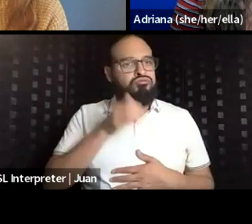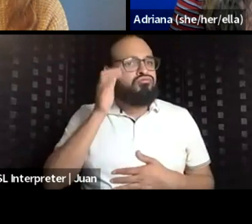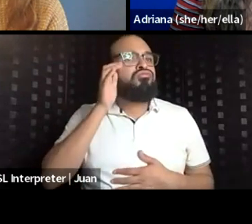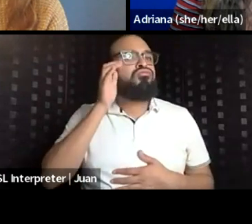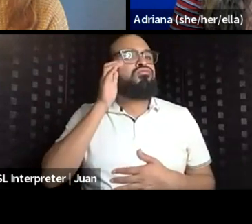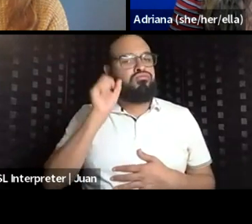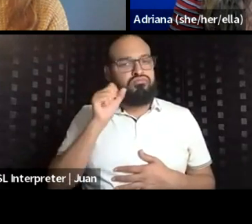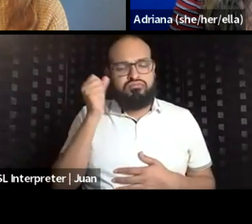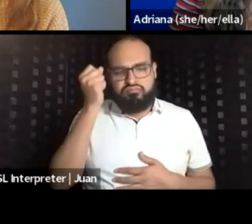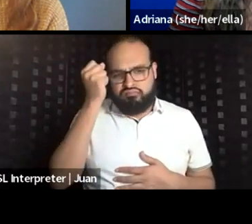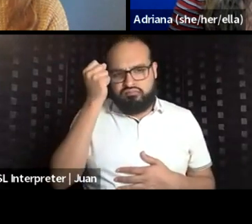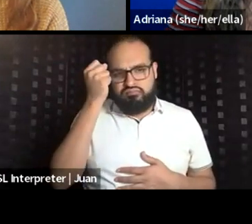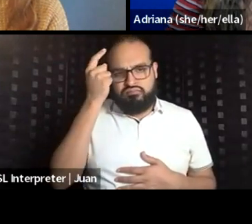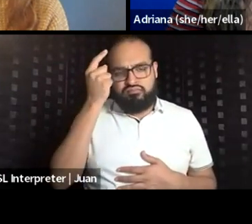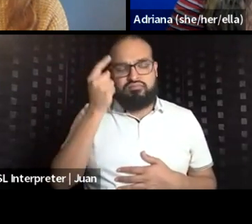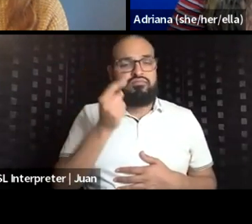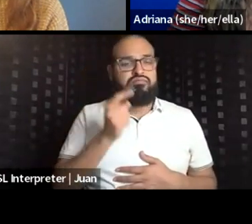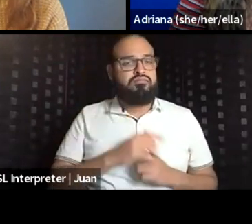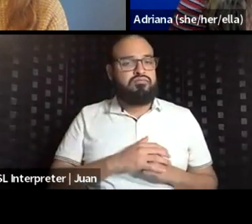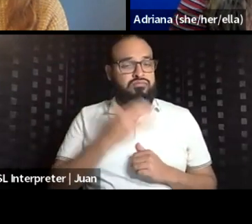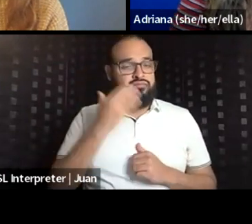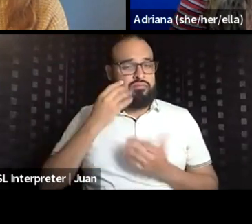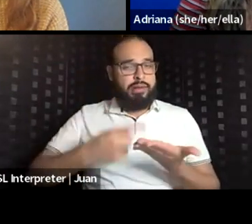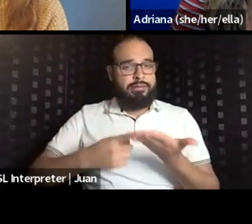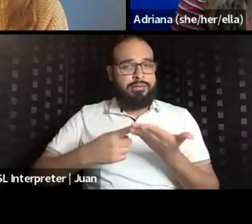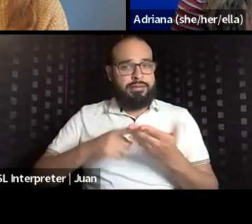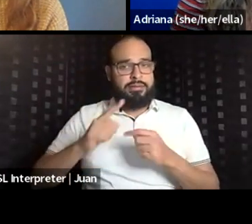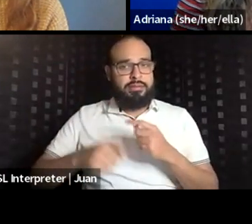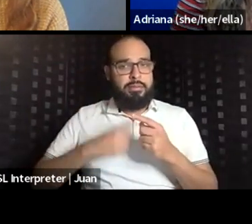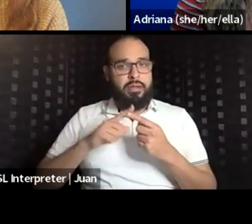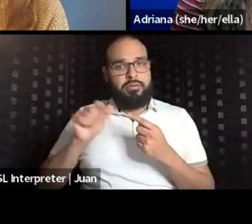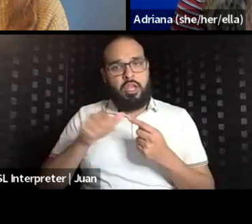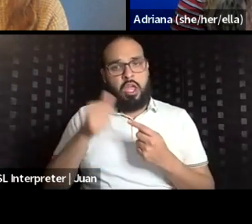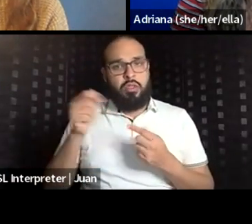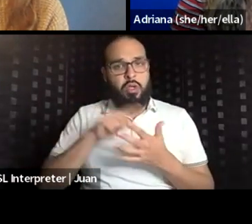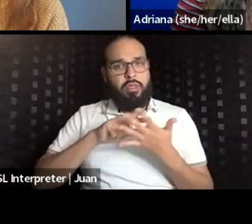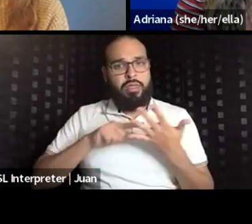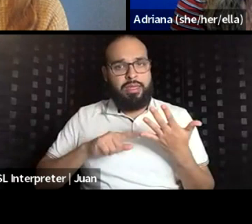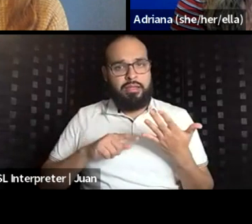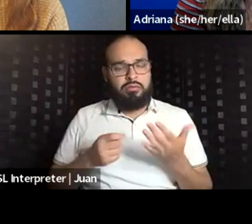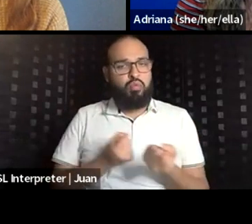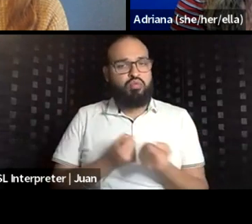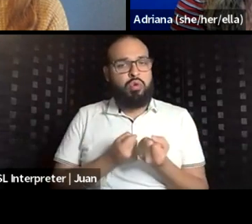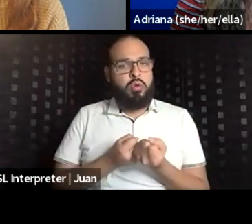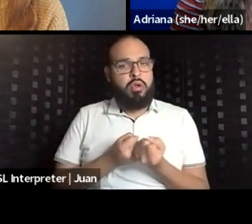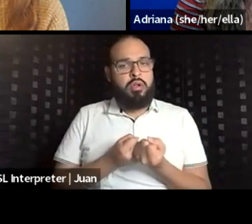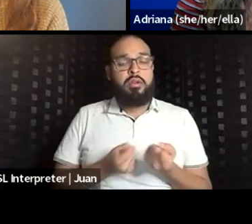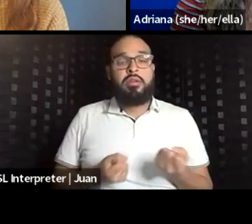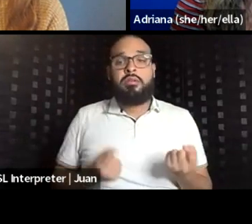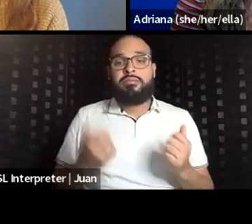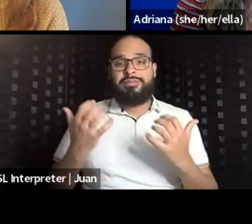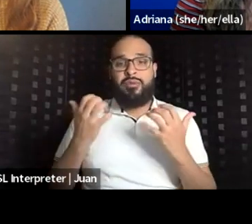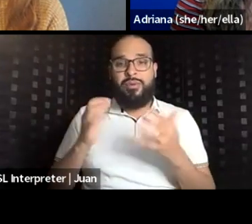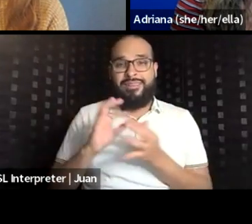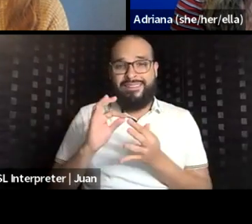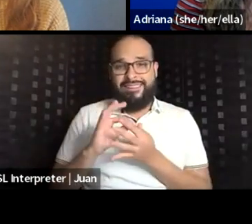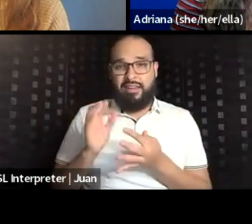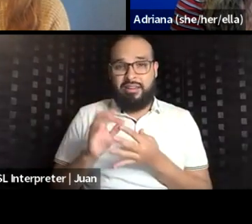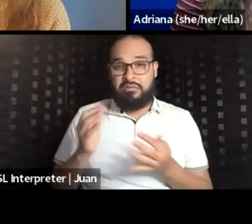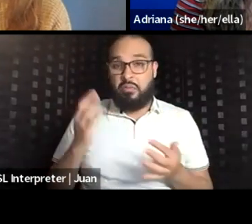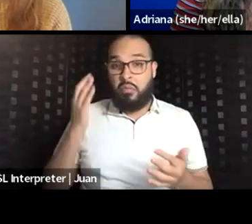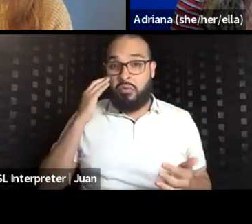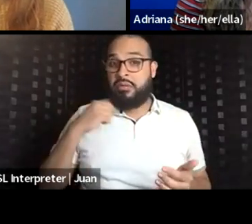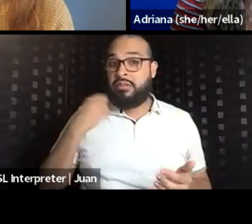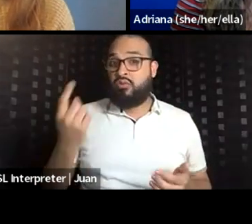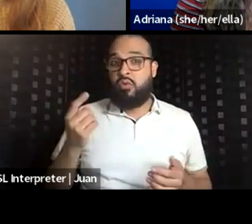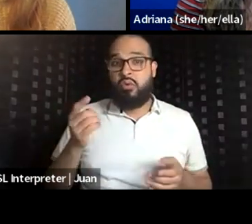the conversation about other types of support. And I want to say, you know, I told this story